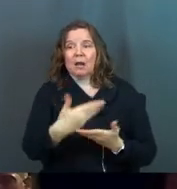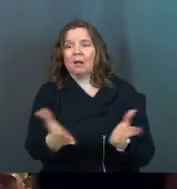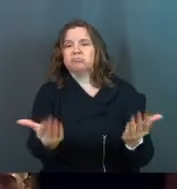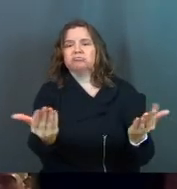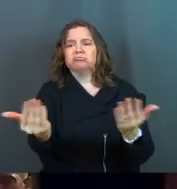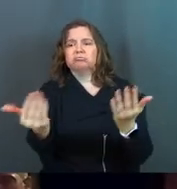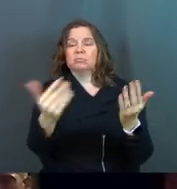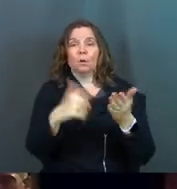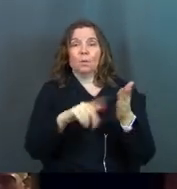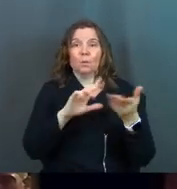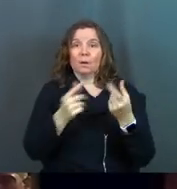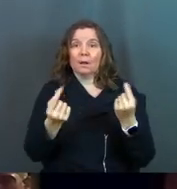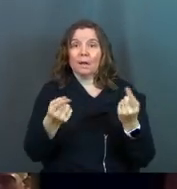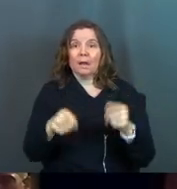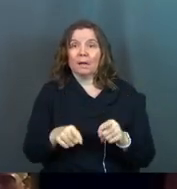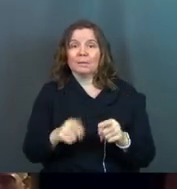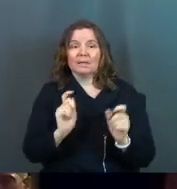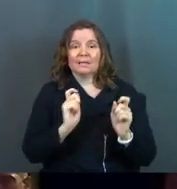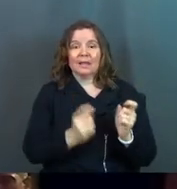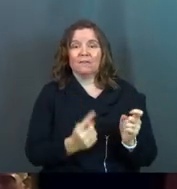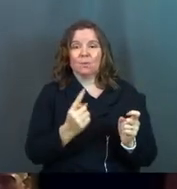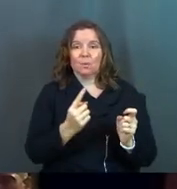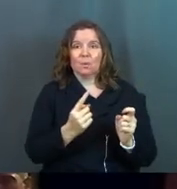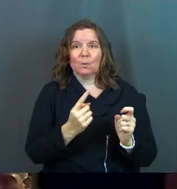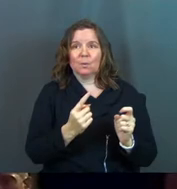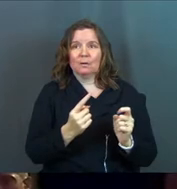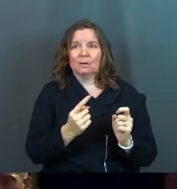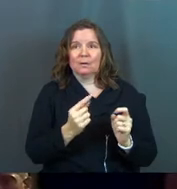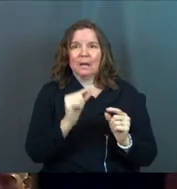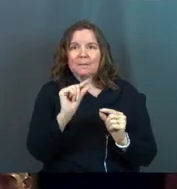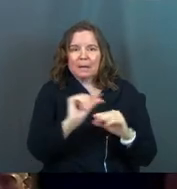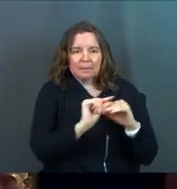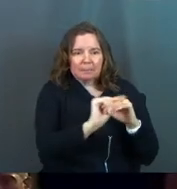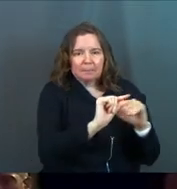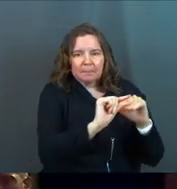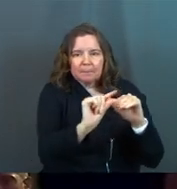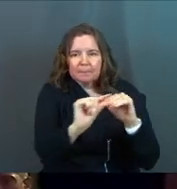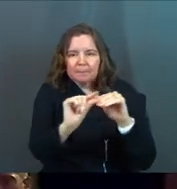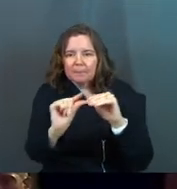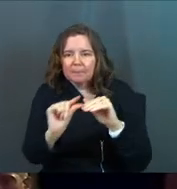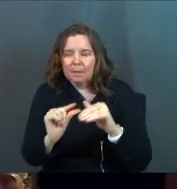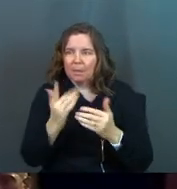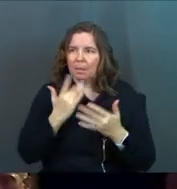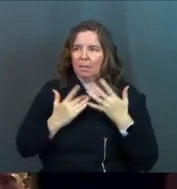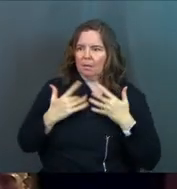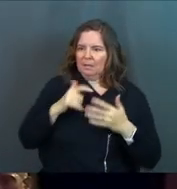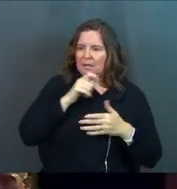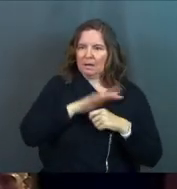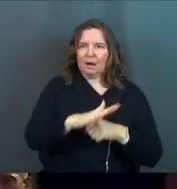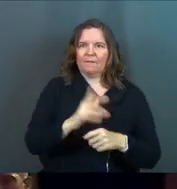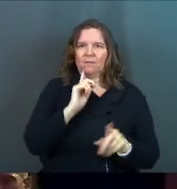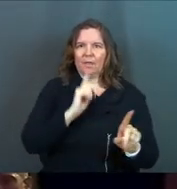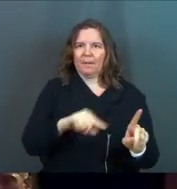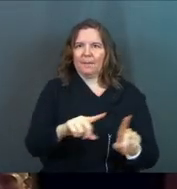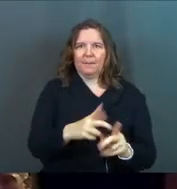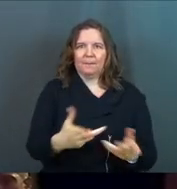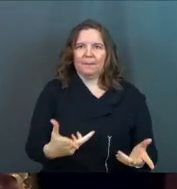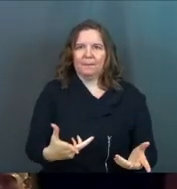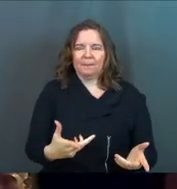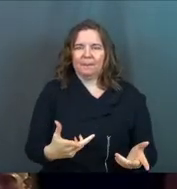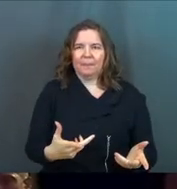door policy and what we end up doing is giving everybody an absolute minimum of us and it's not enough to sustain them.